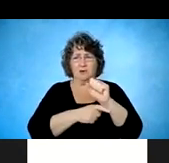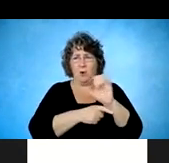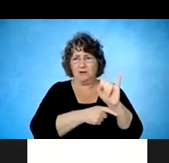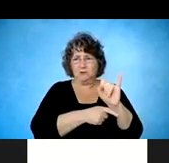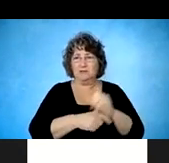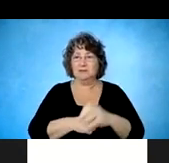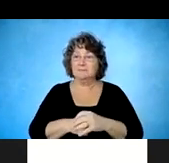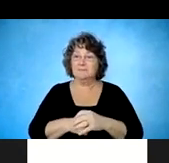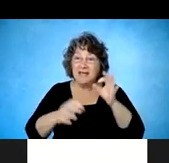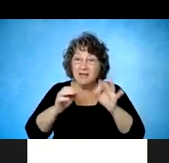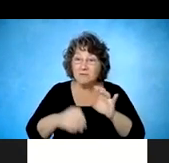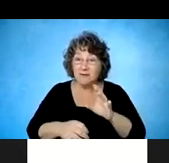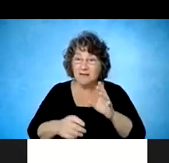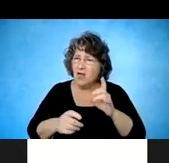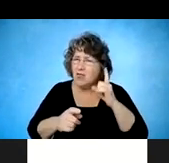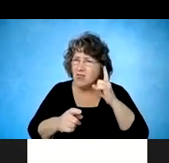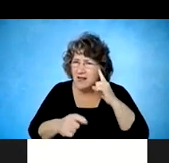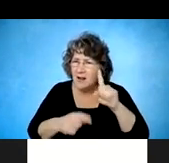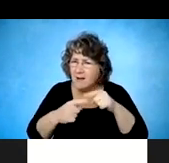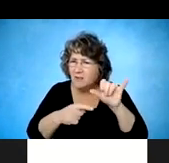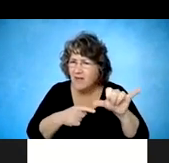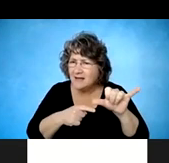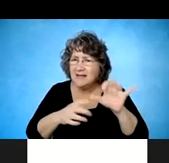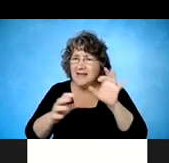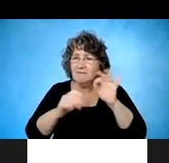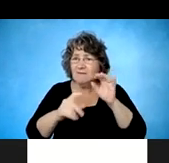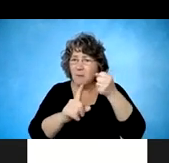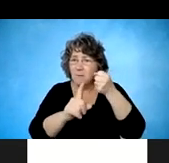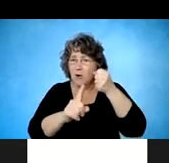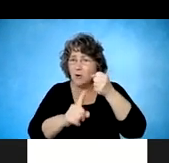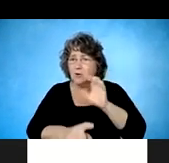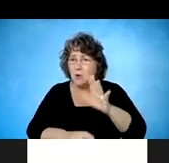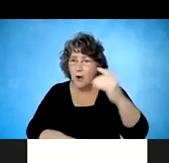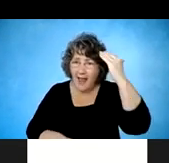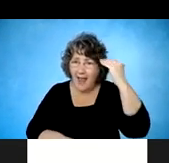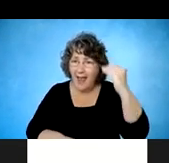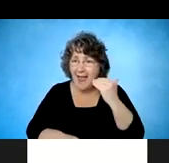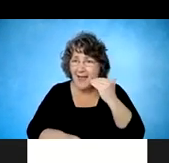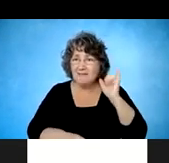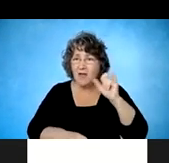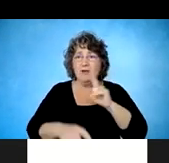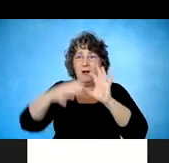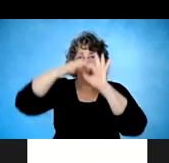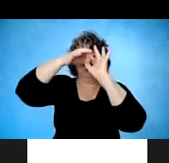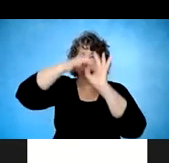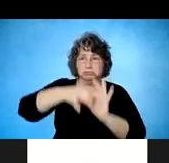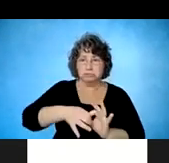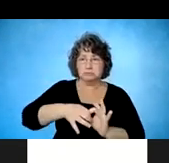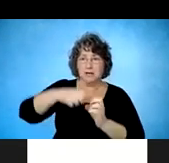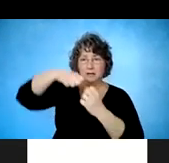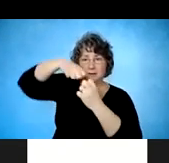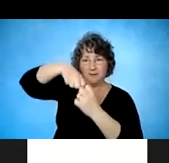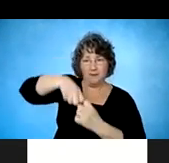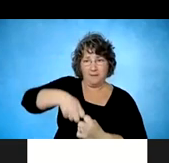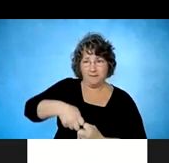If an impact on your head is bad enough to be transmitted to the bones of your spinal cord to cause them to